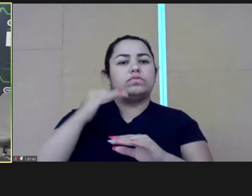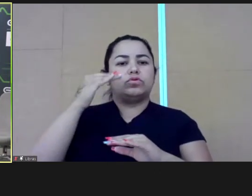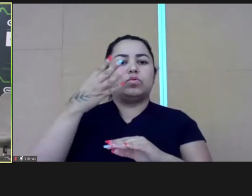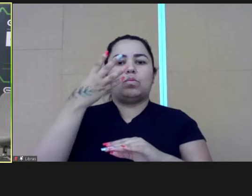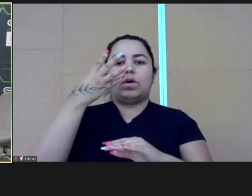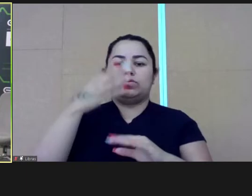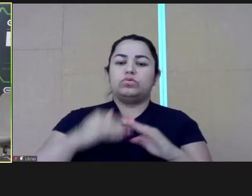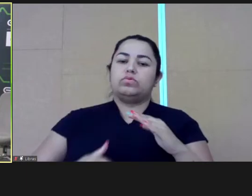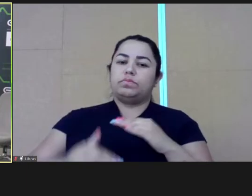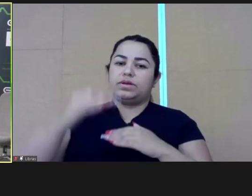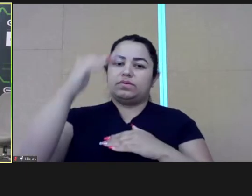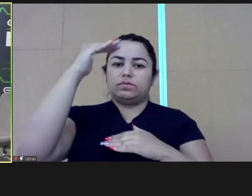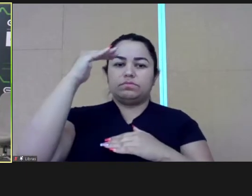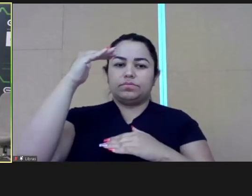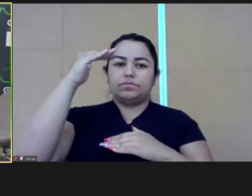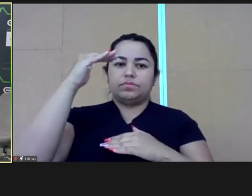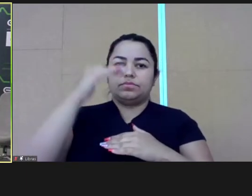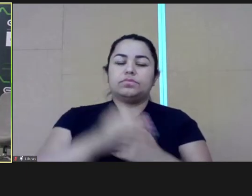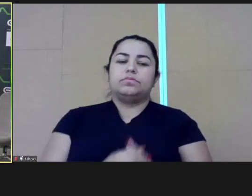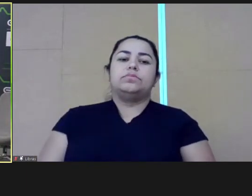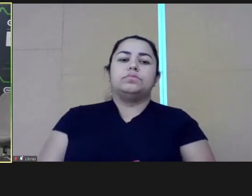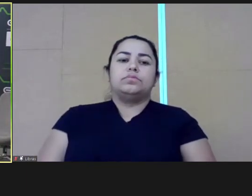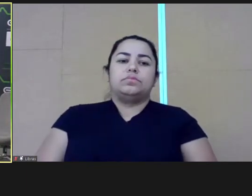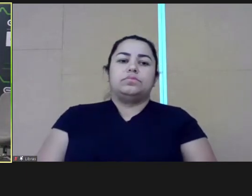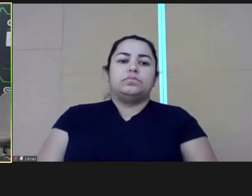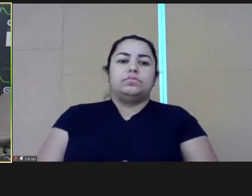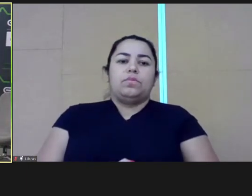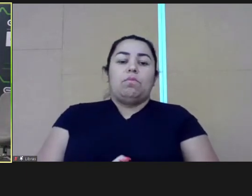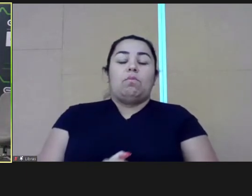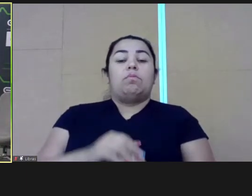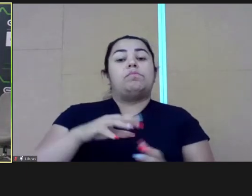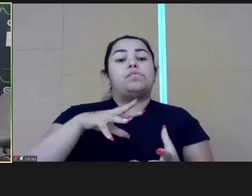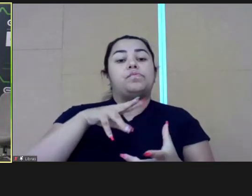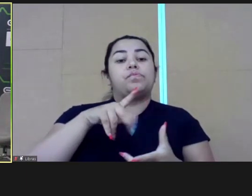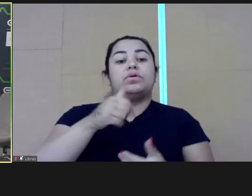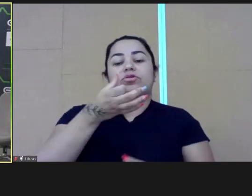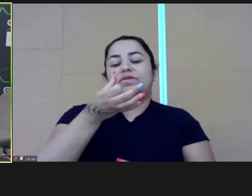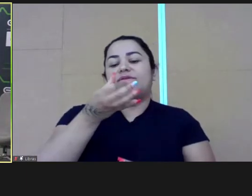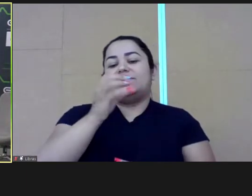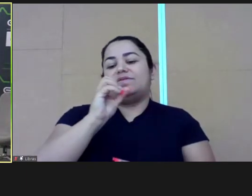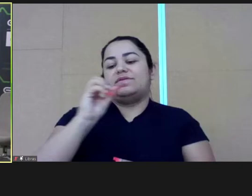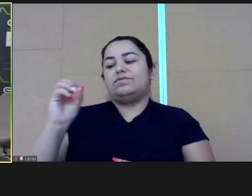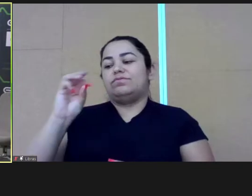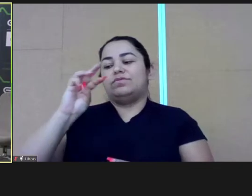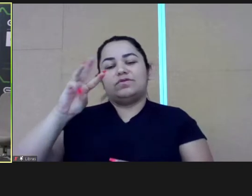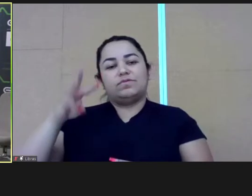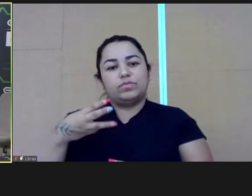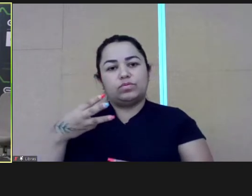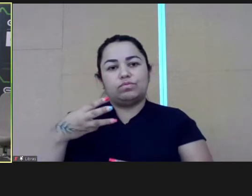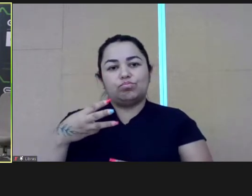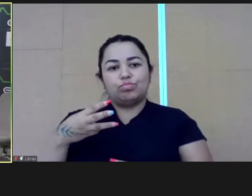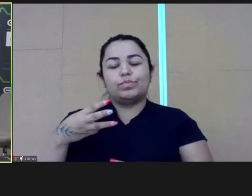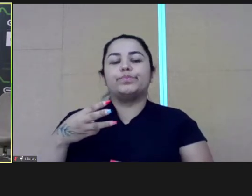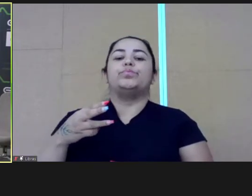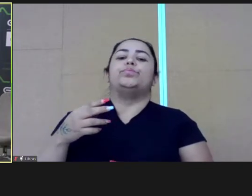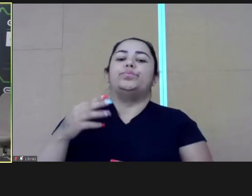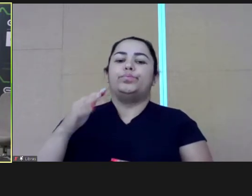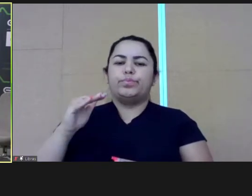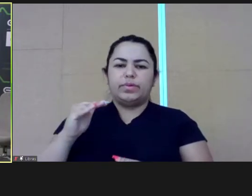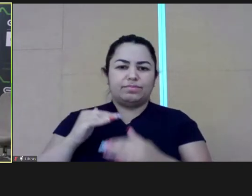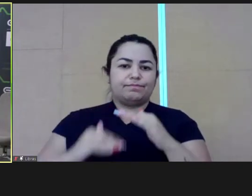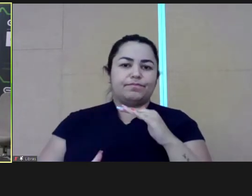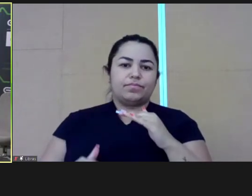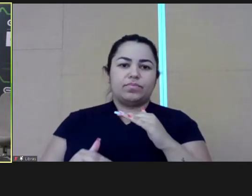,000 high executives in the government in a universe of 600,000